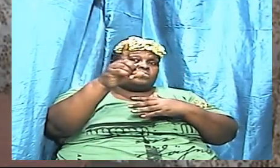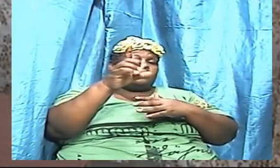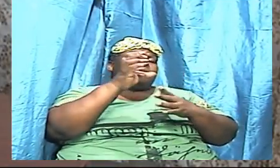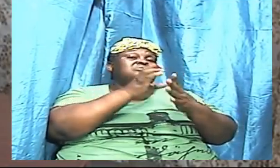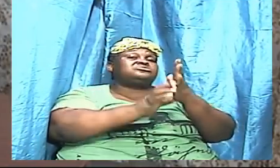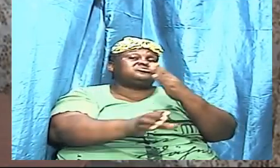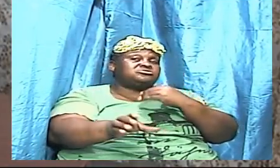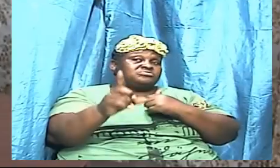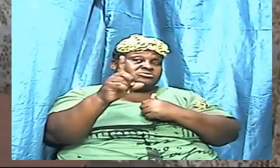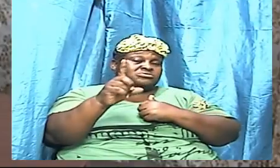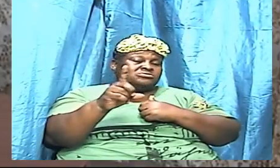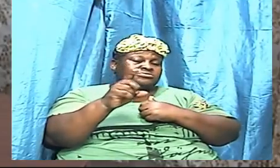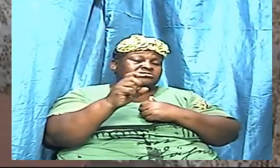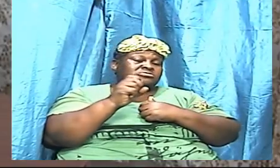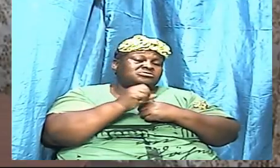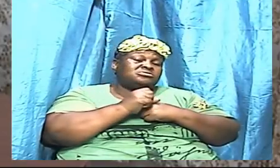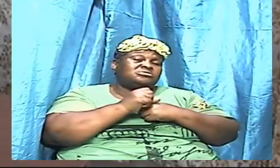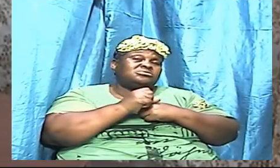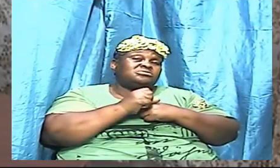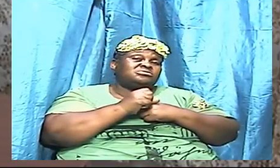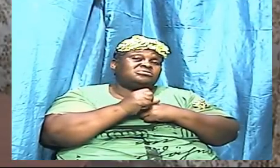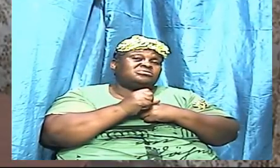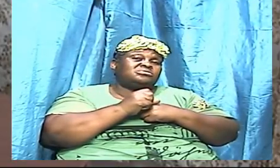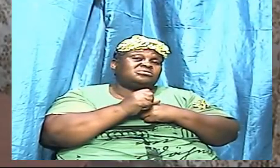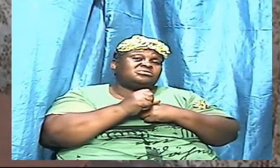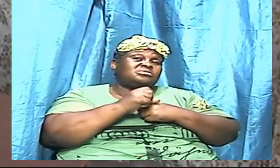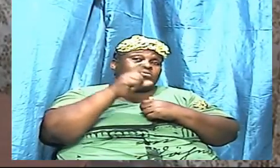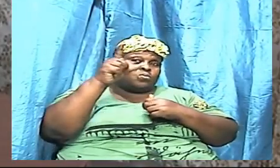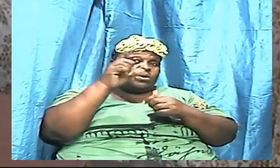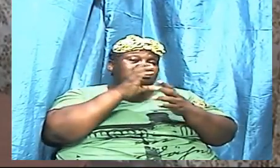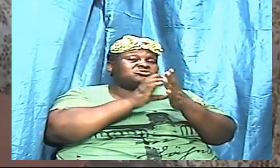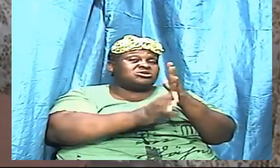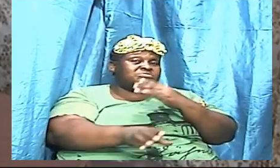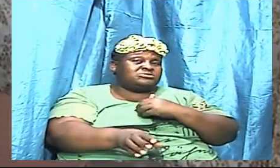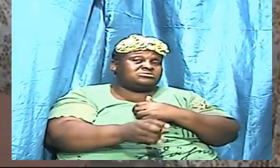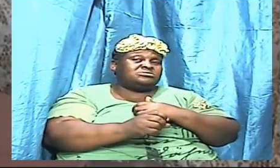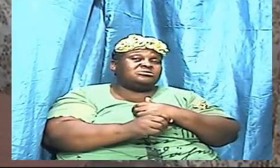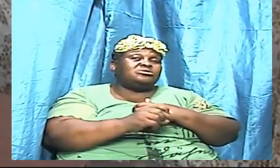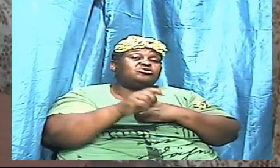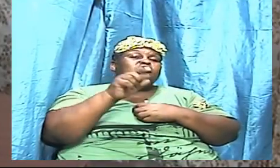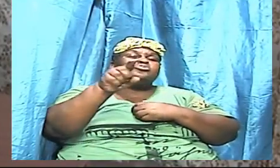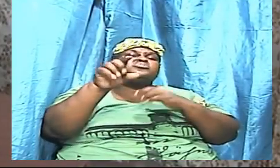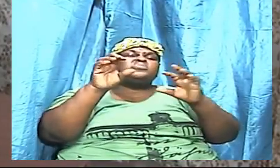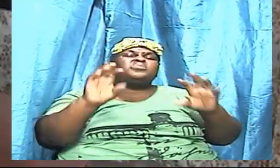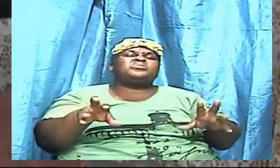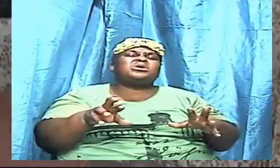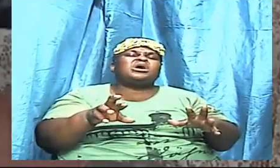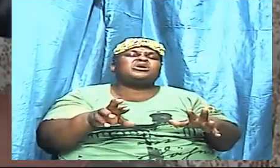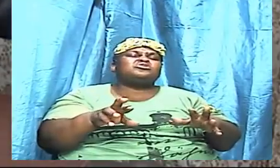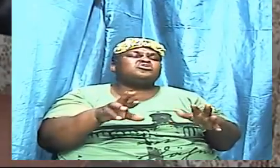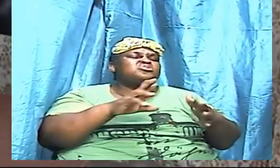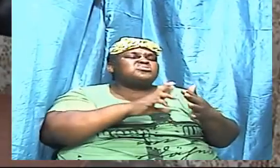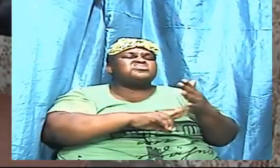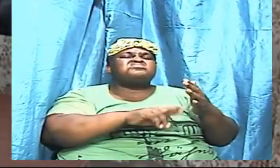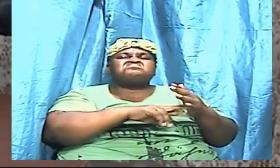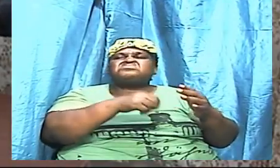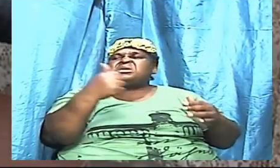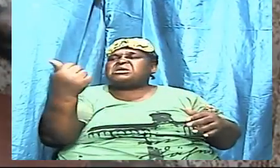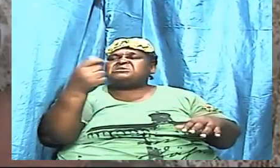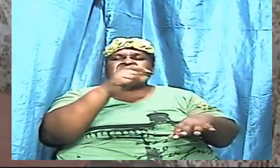chapters one of the for one chapter you can read at any time at all